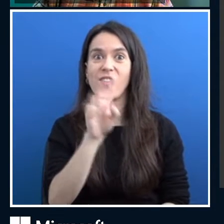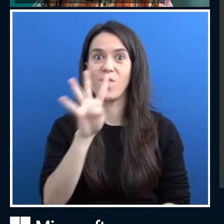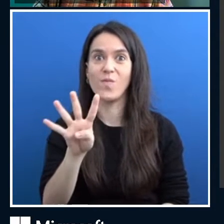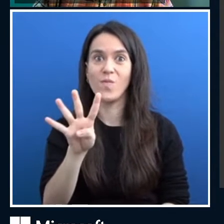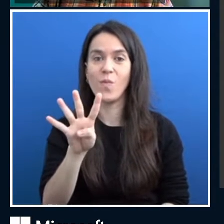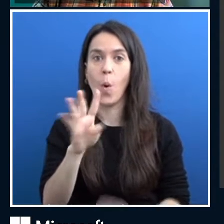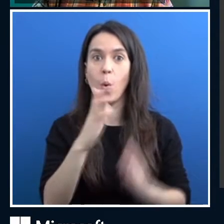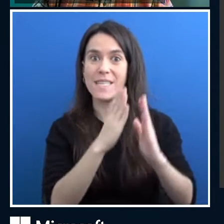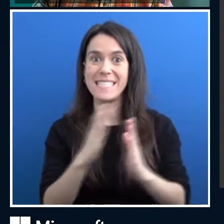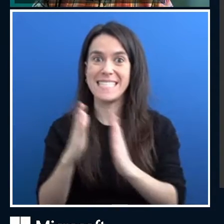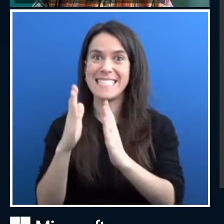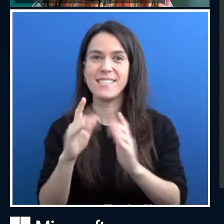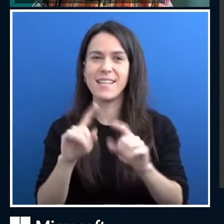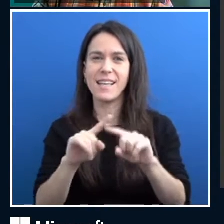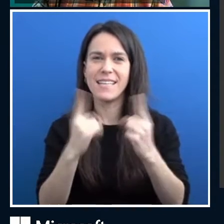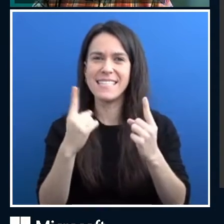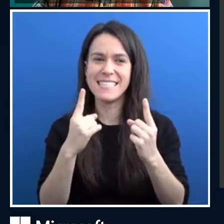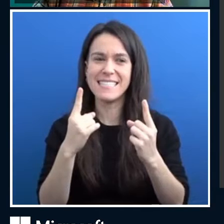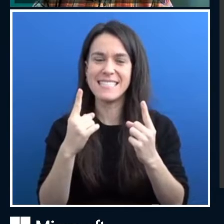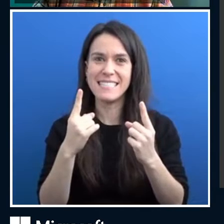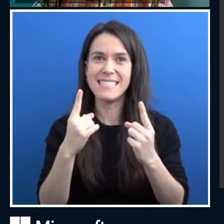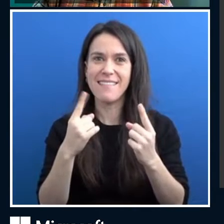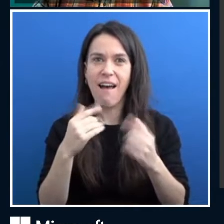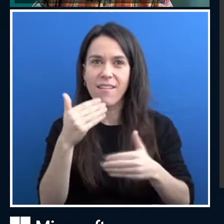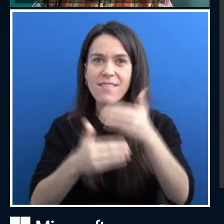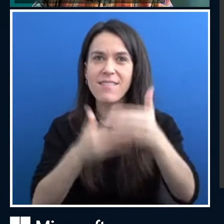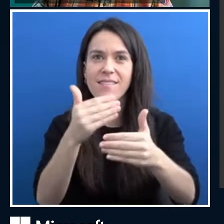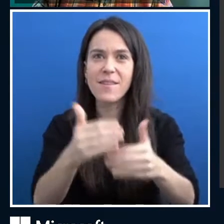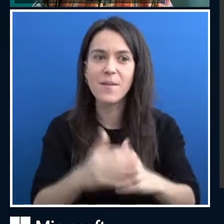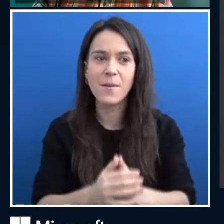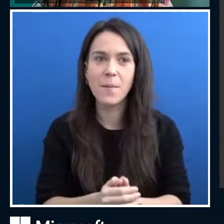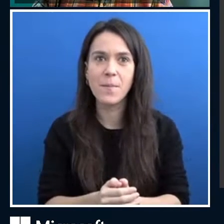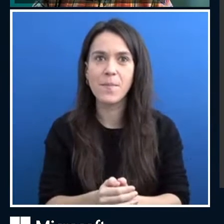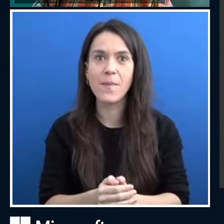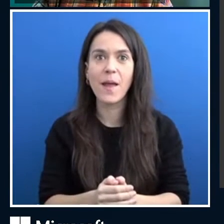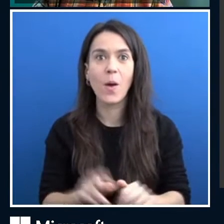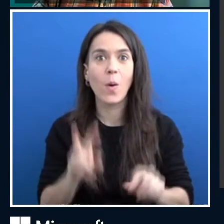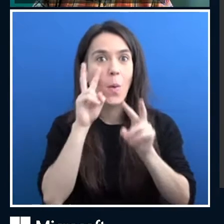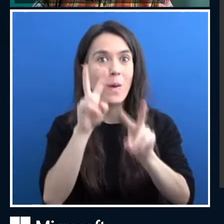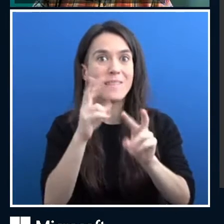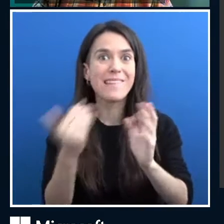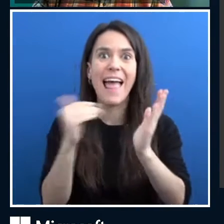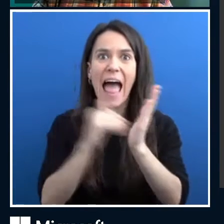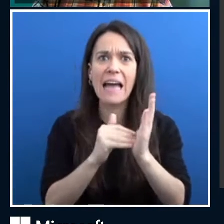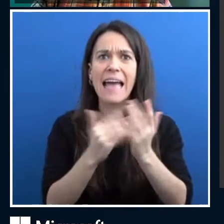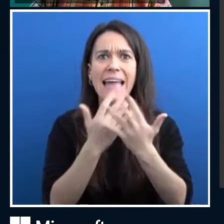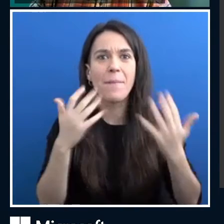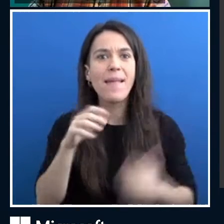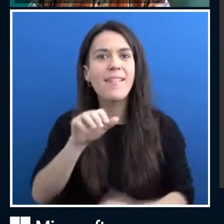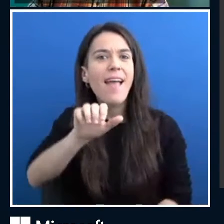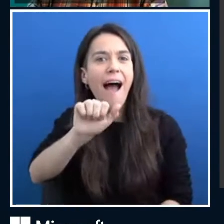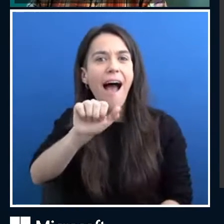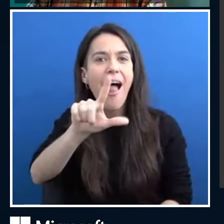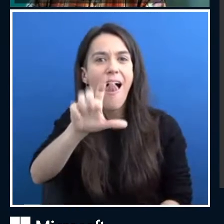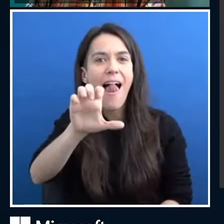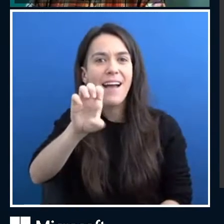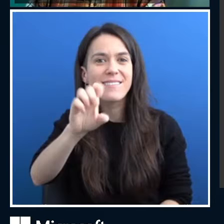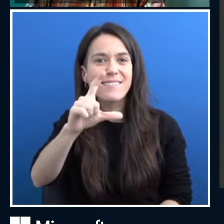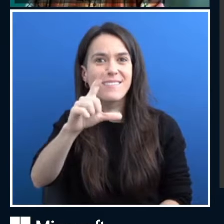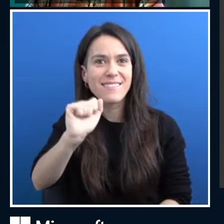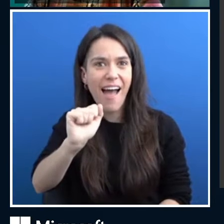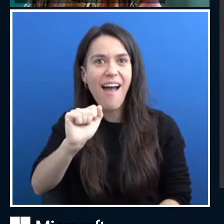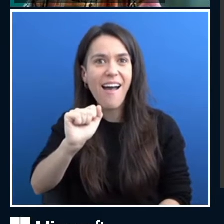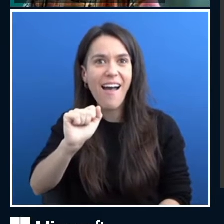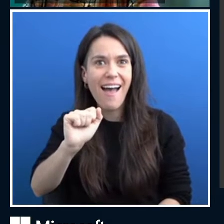distant past. We saw, again, loads of extra things. Alexa became very popular. AlphaGo was a real